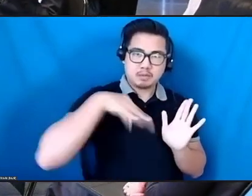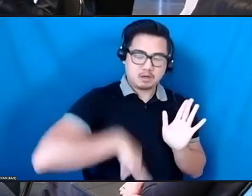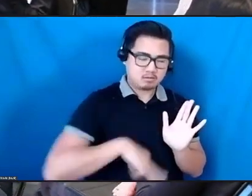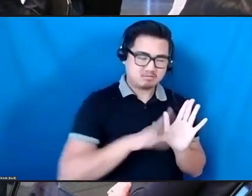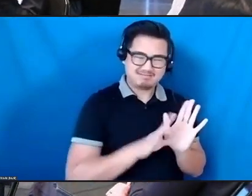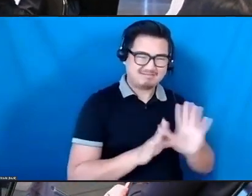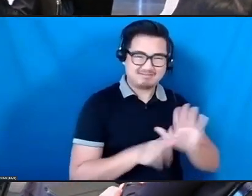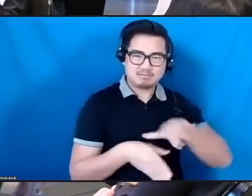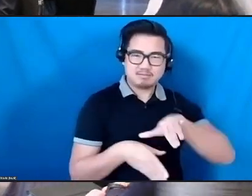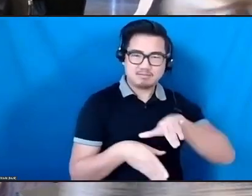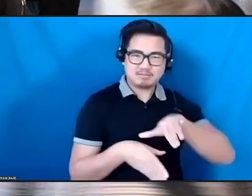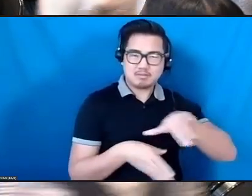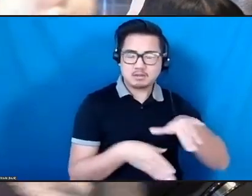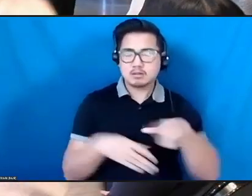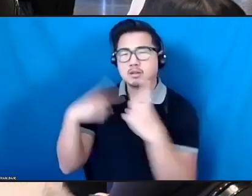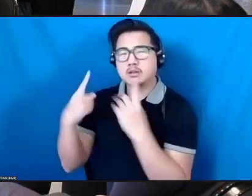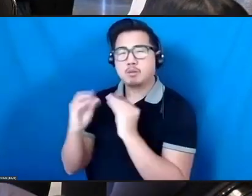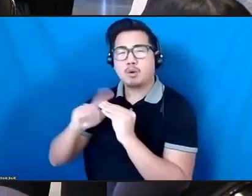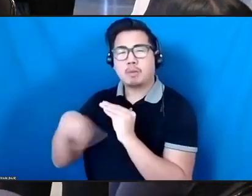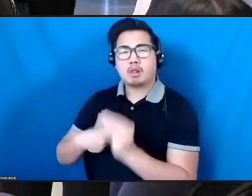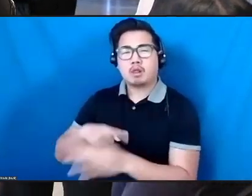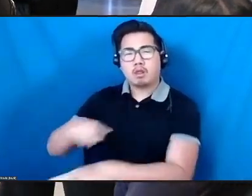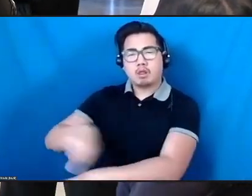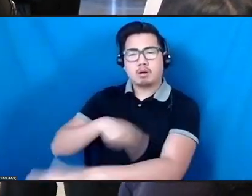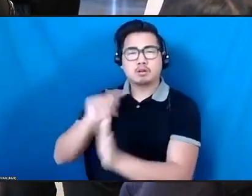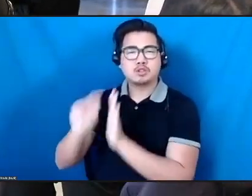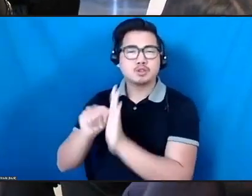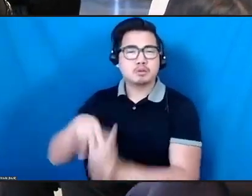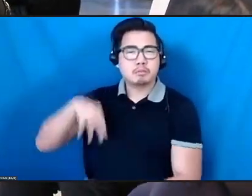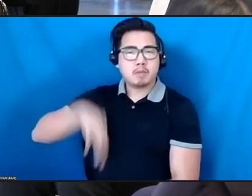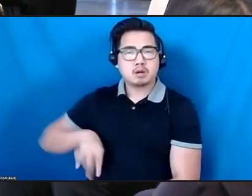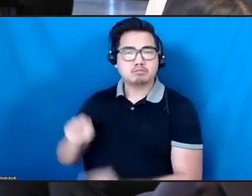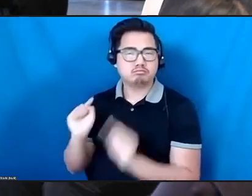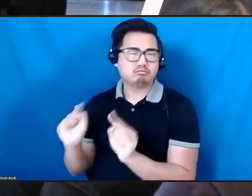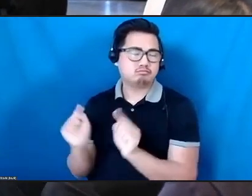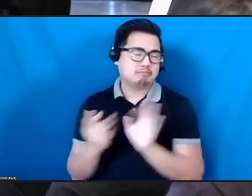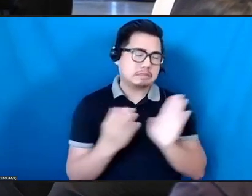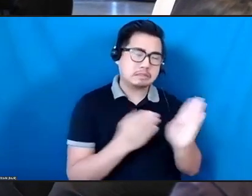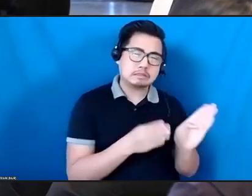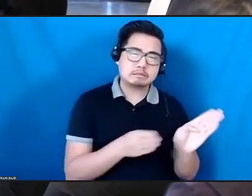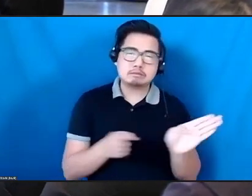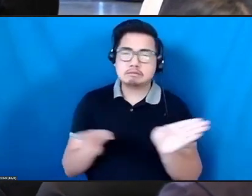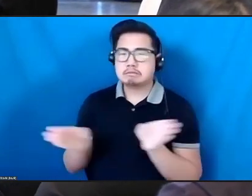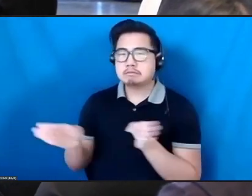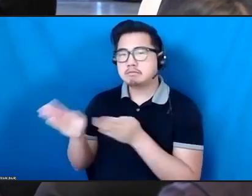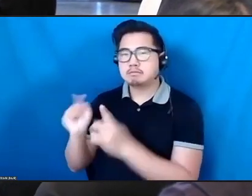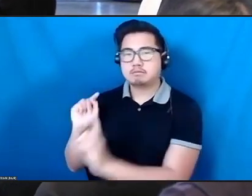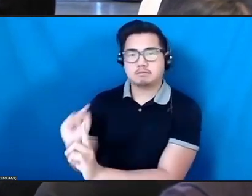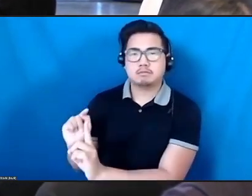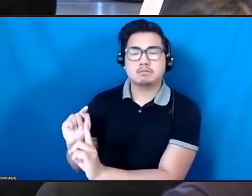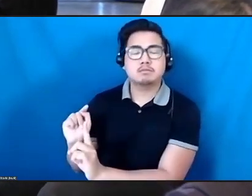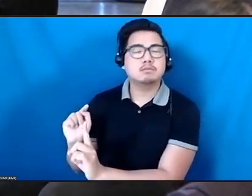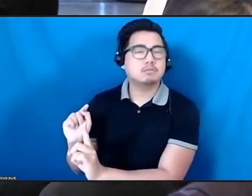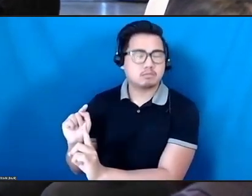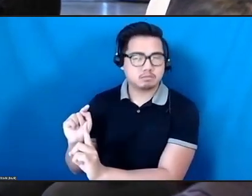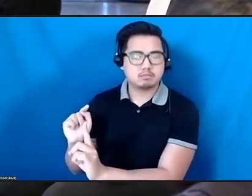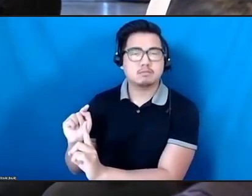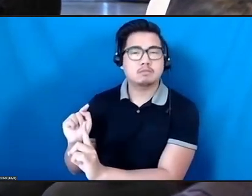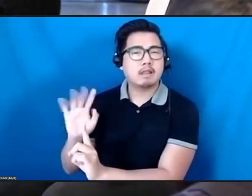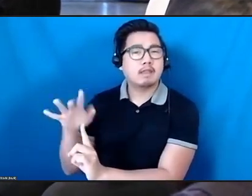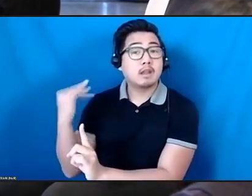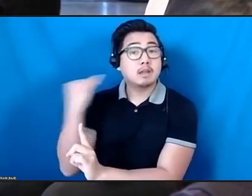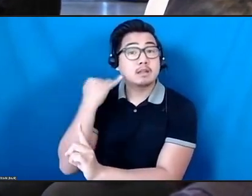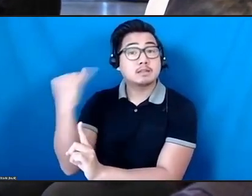as I like to call it. But this sort of notion that, you know, performances